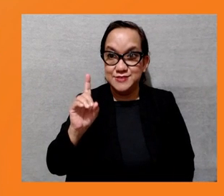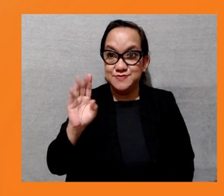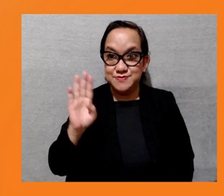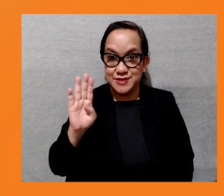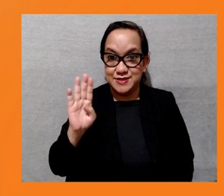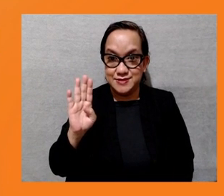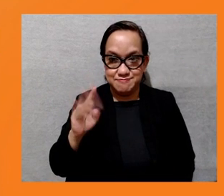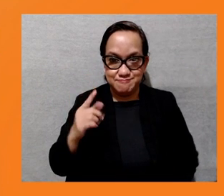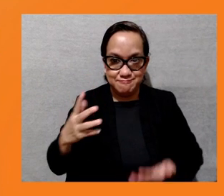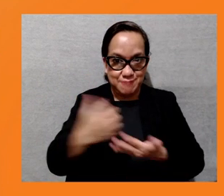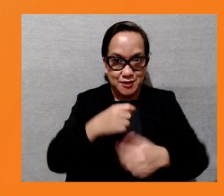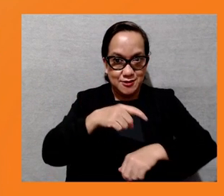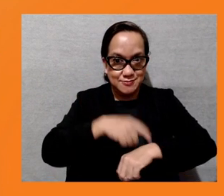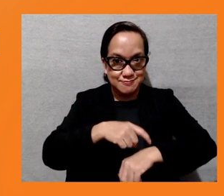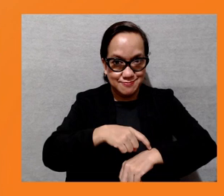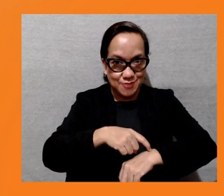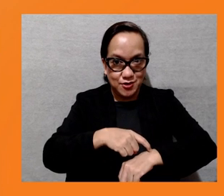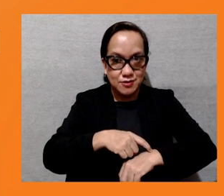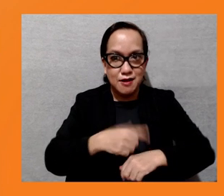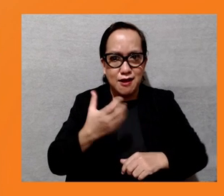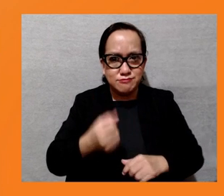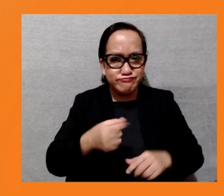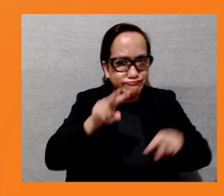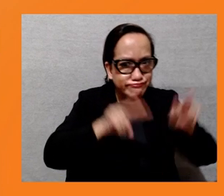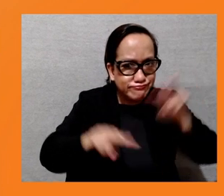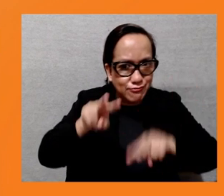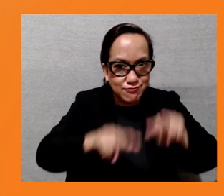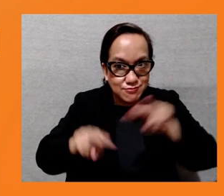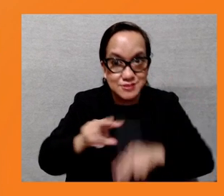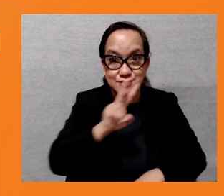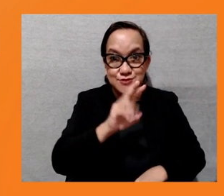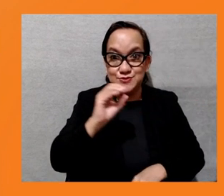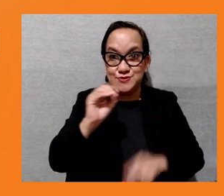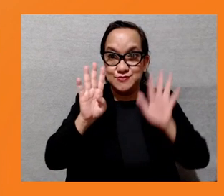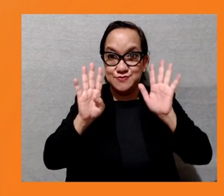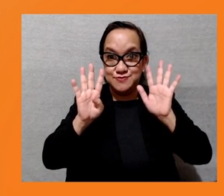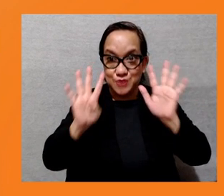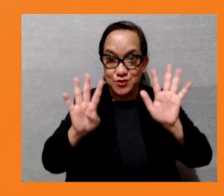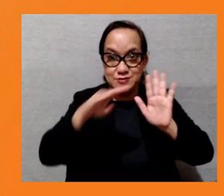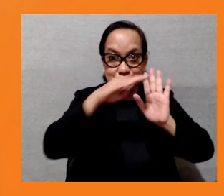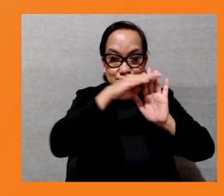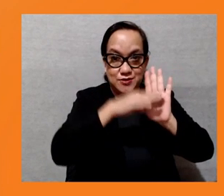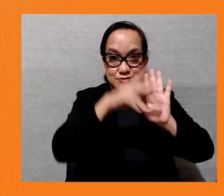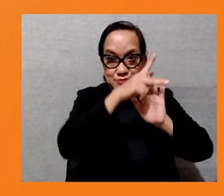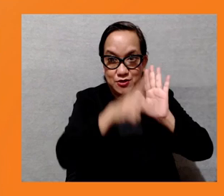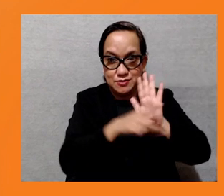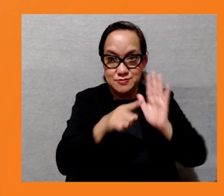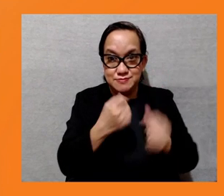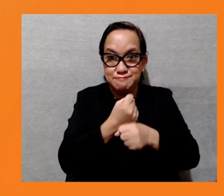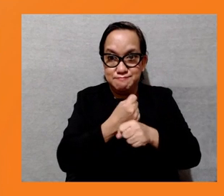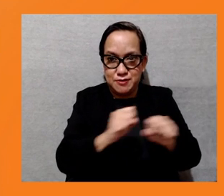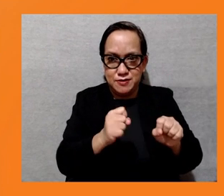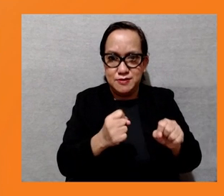current 2009 safeguards policy statement. So without oversimplifying the